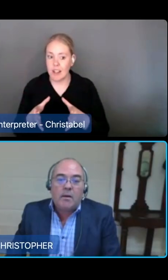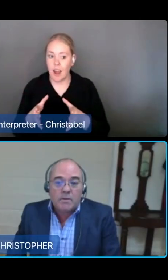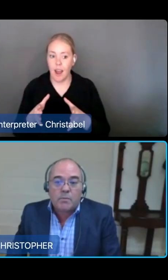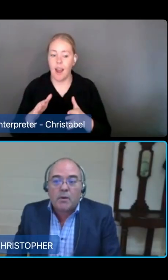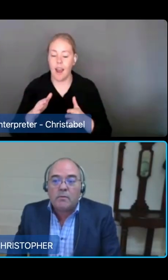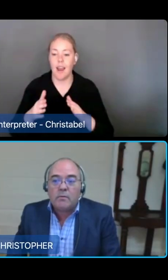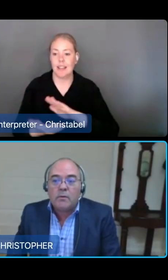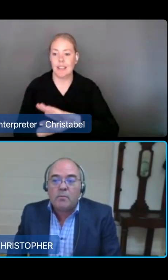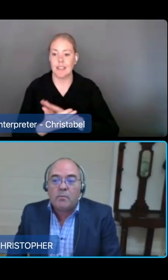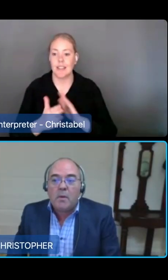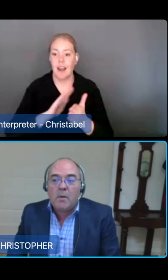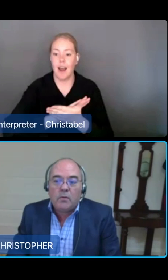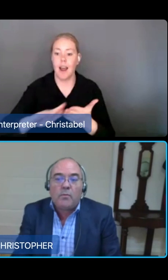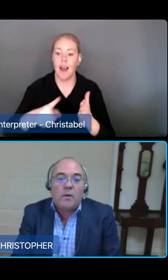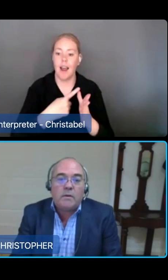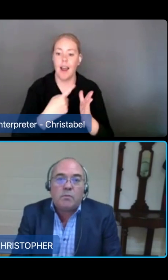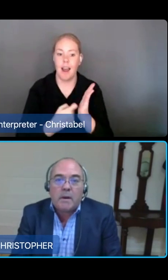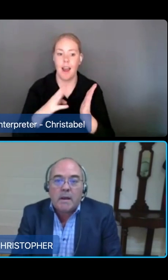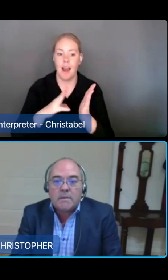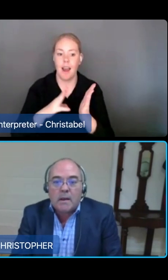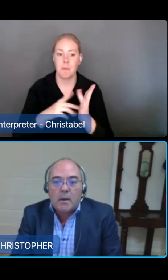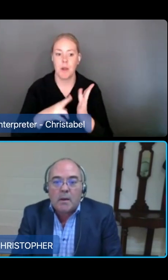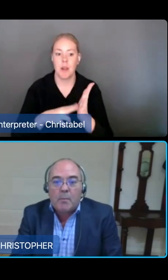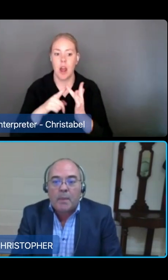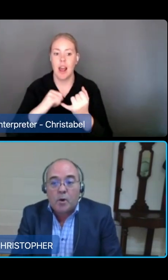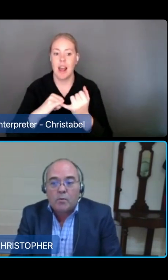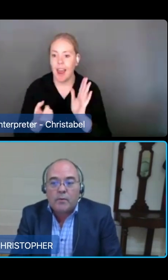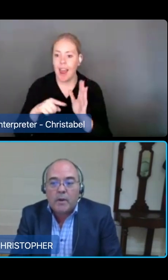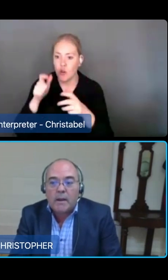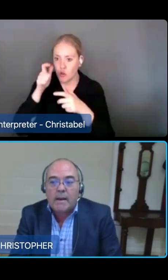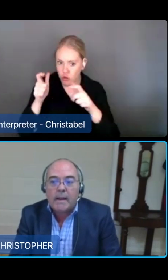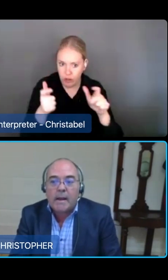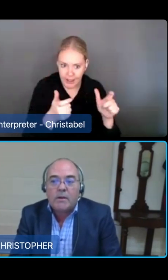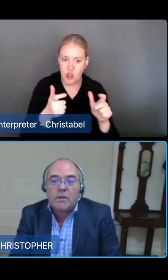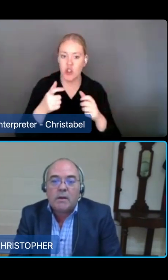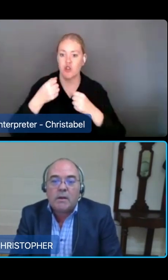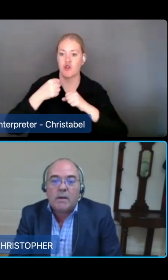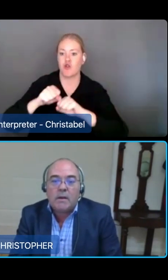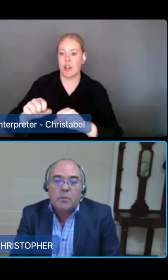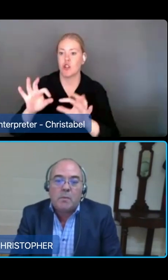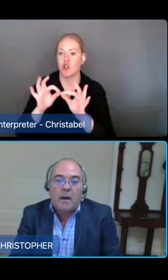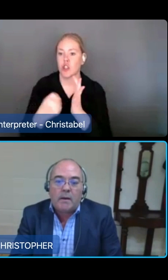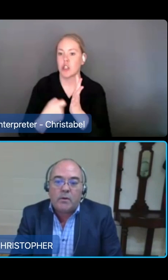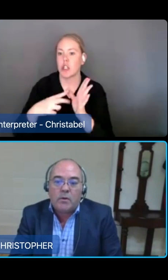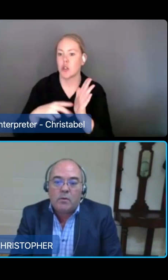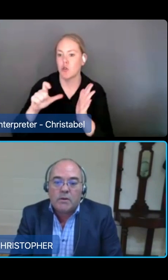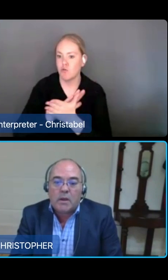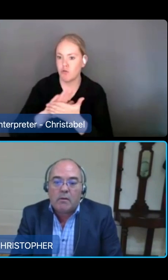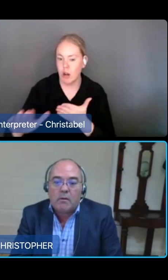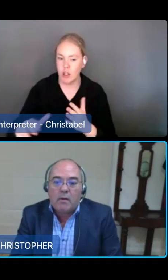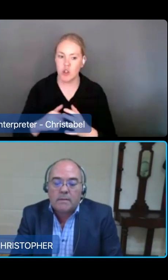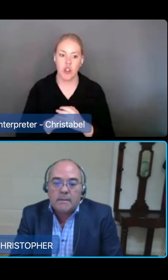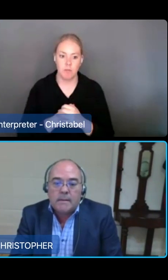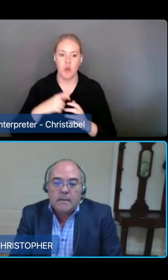Our branch has spoken with many of you in previous webinars about the new model for regulating aged care, which will be part of the new